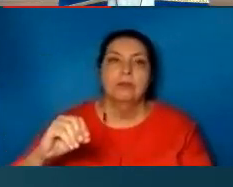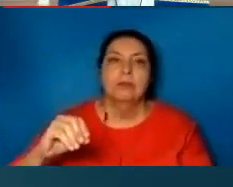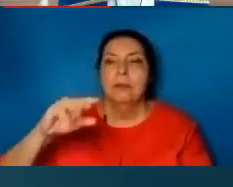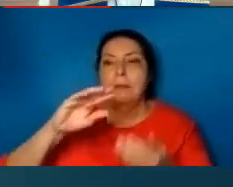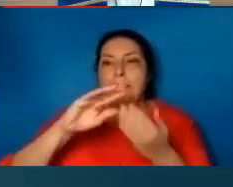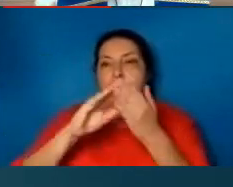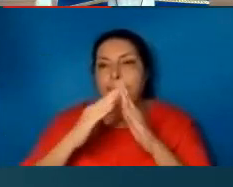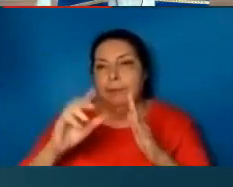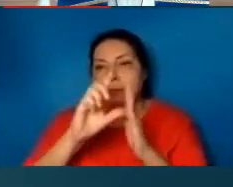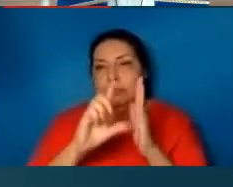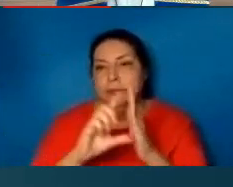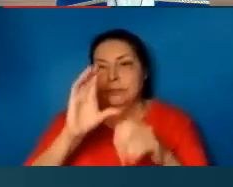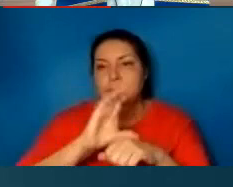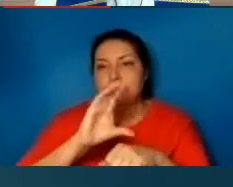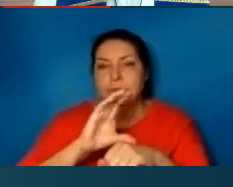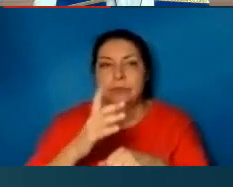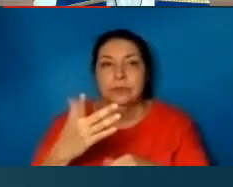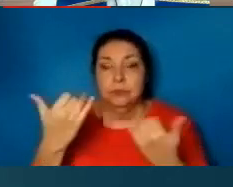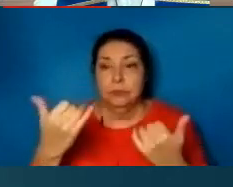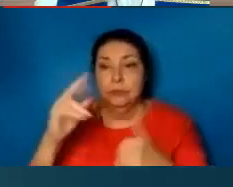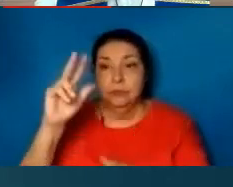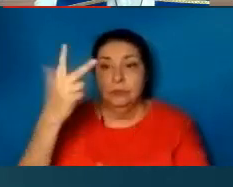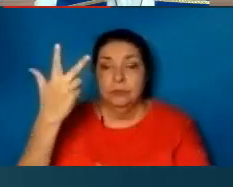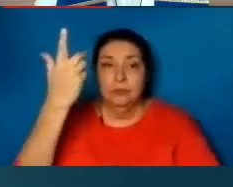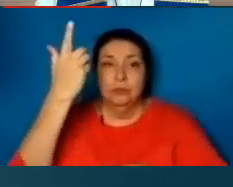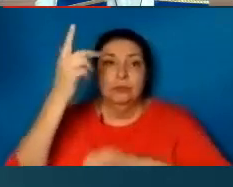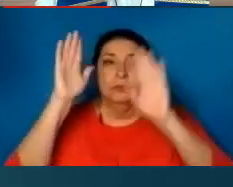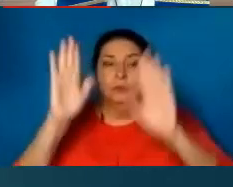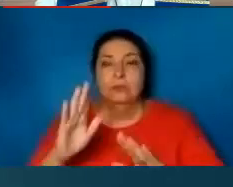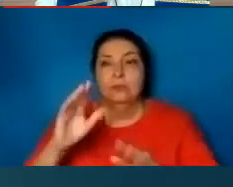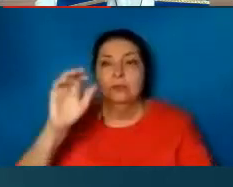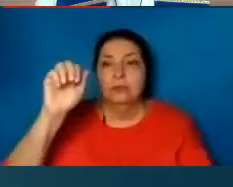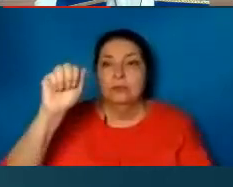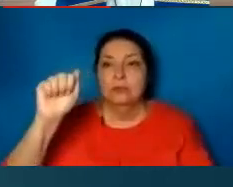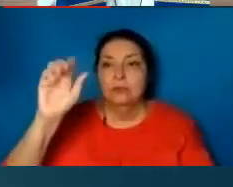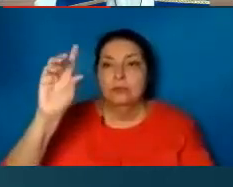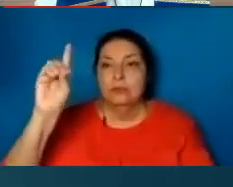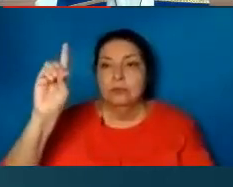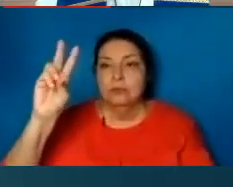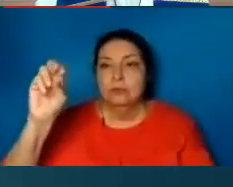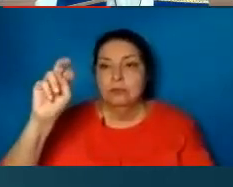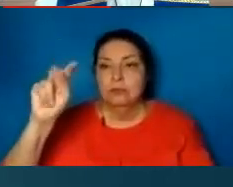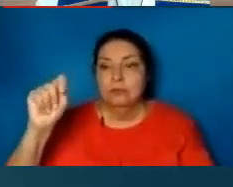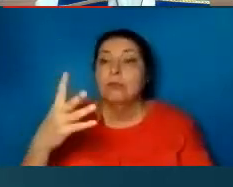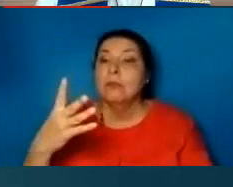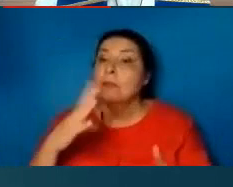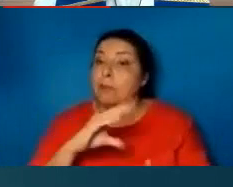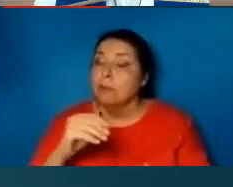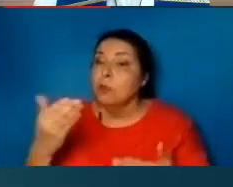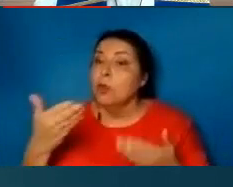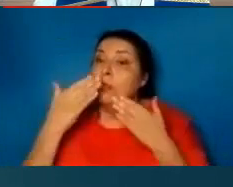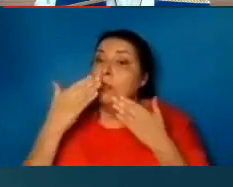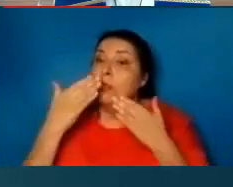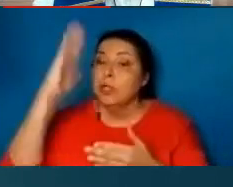Today is our third Sunday of Advent, and we're thankful to God that you're able to join us today to worship. Your